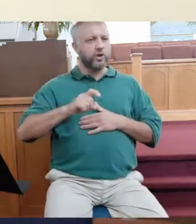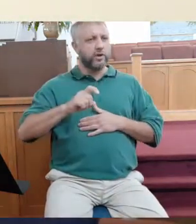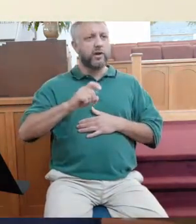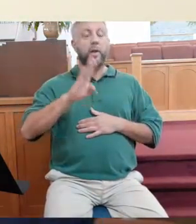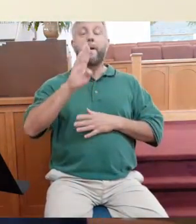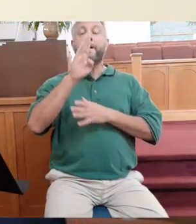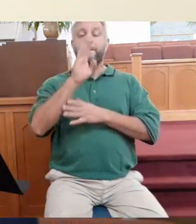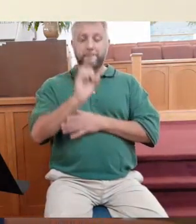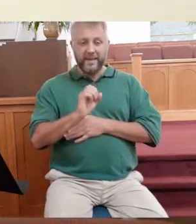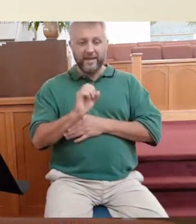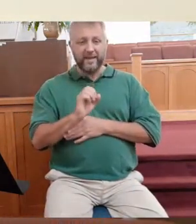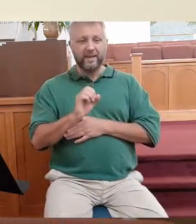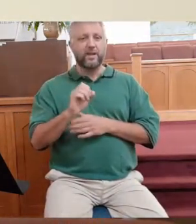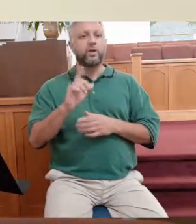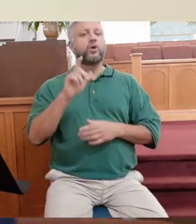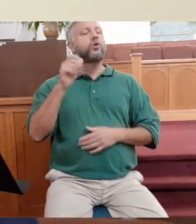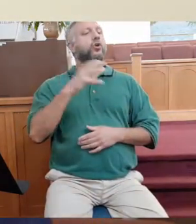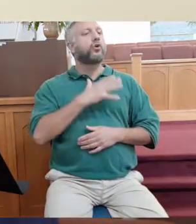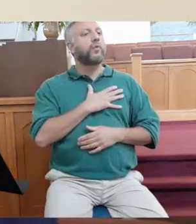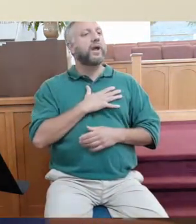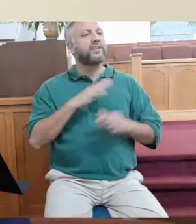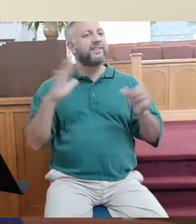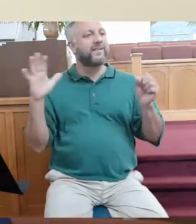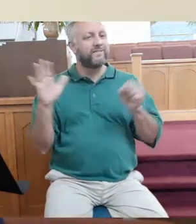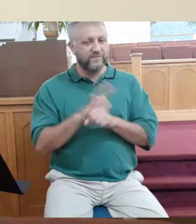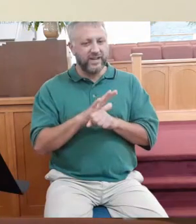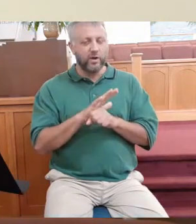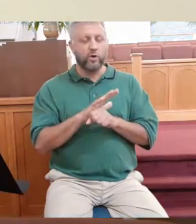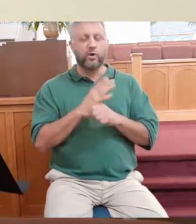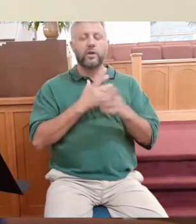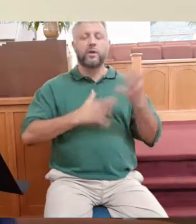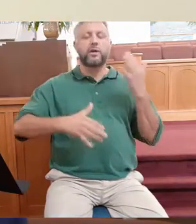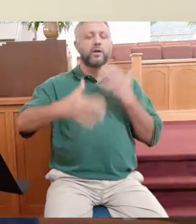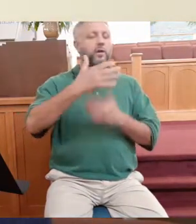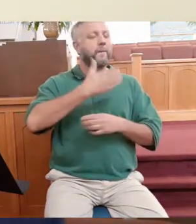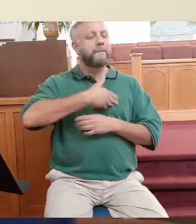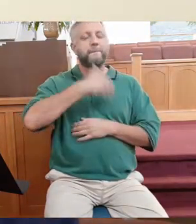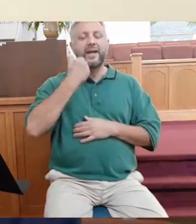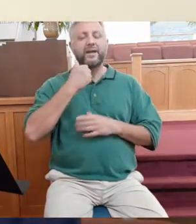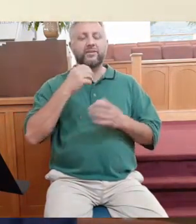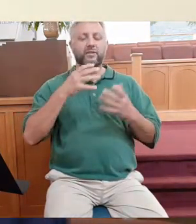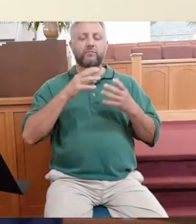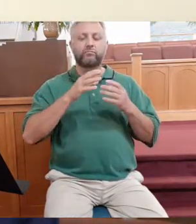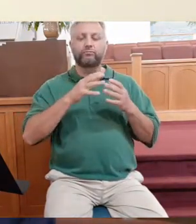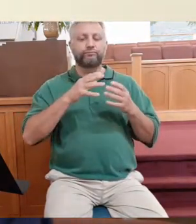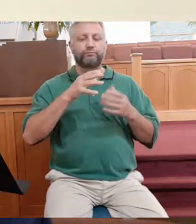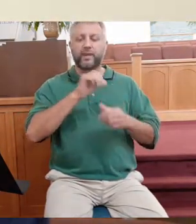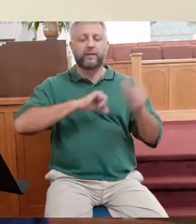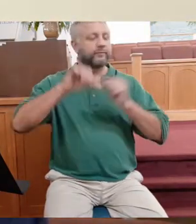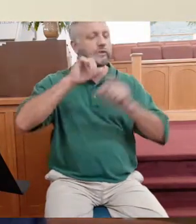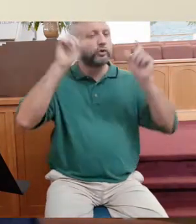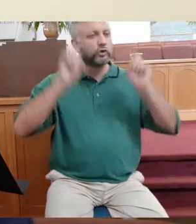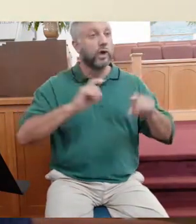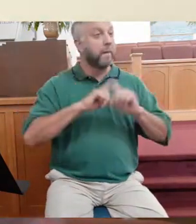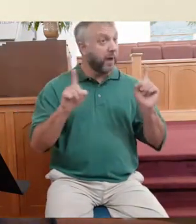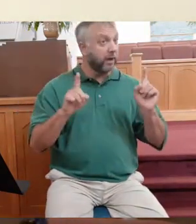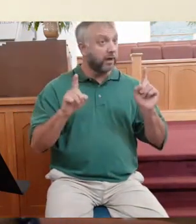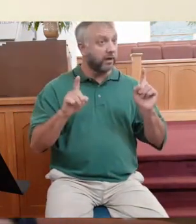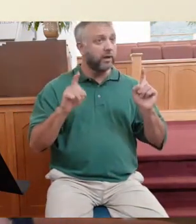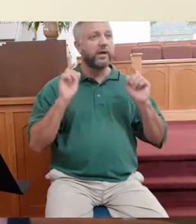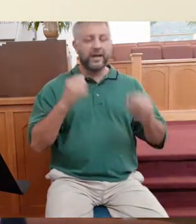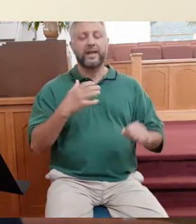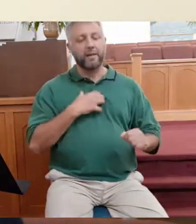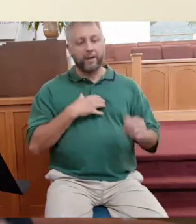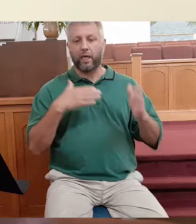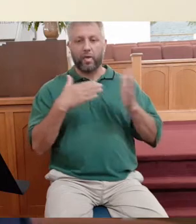community, and most times it's the most argumentative place in the community. It shouldn't be, church. And what can